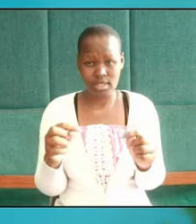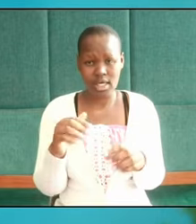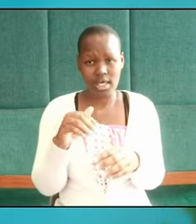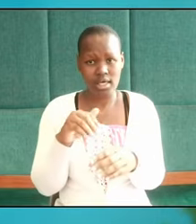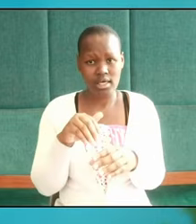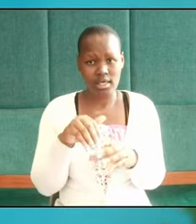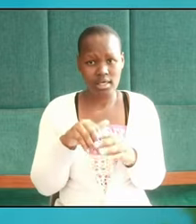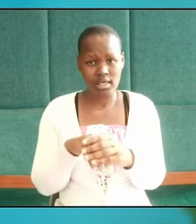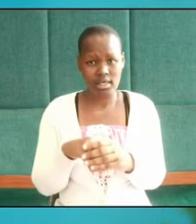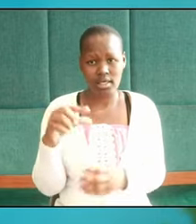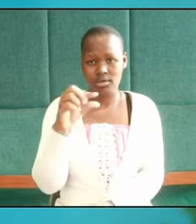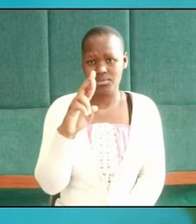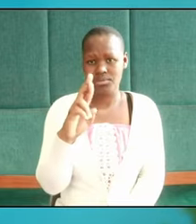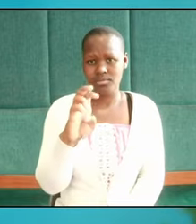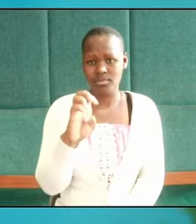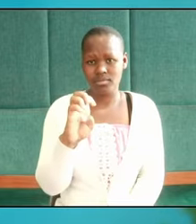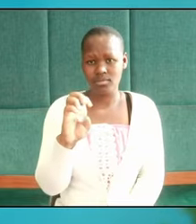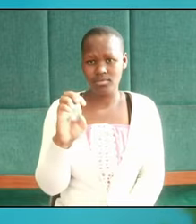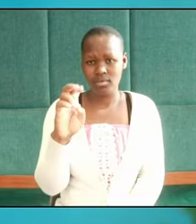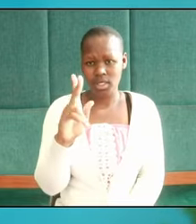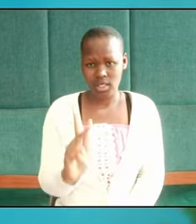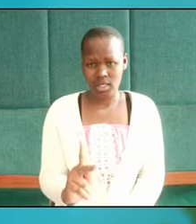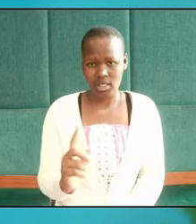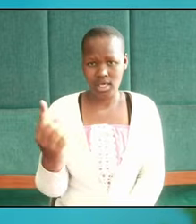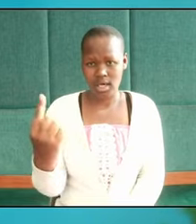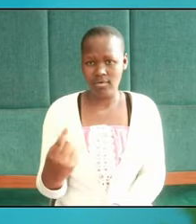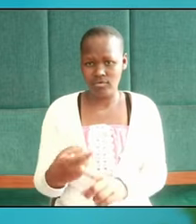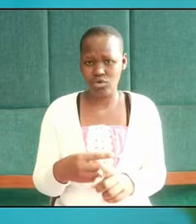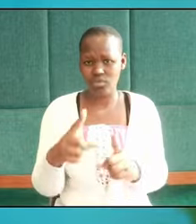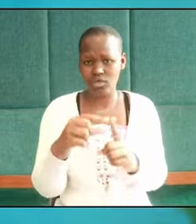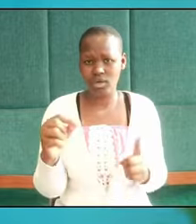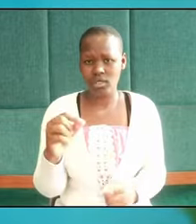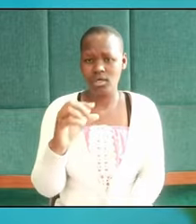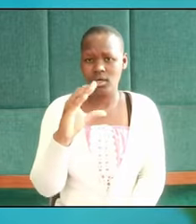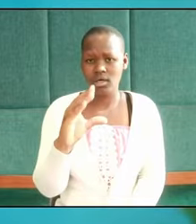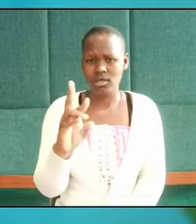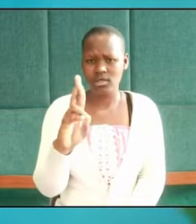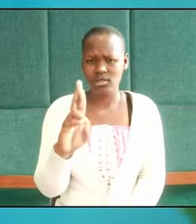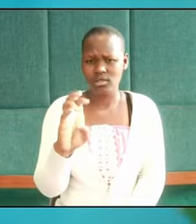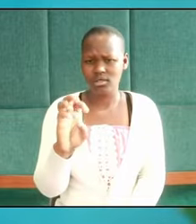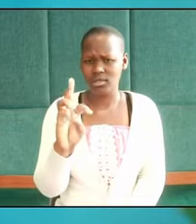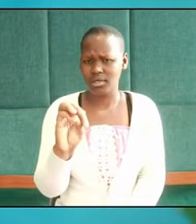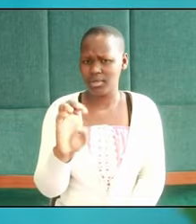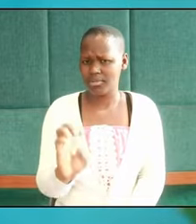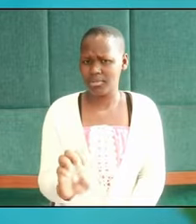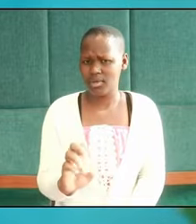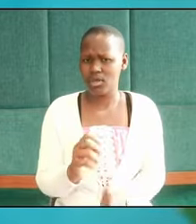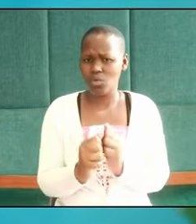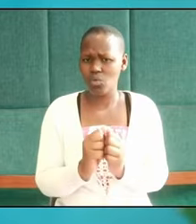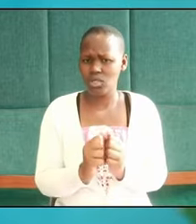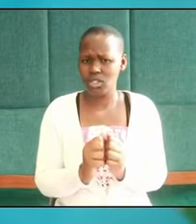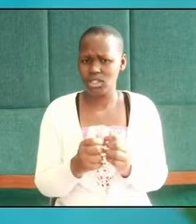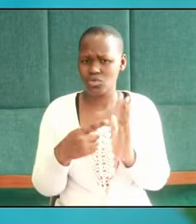Greek and it comes from the word name which name